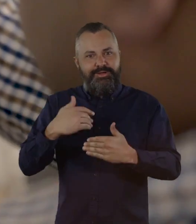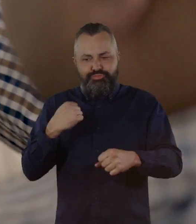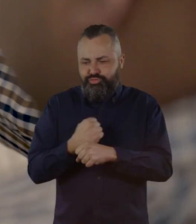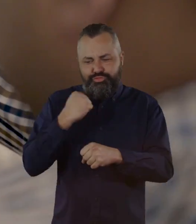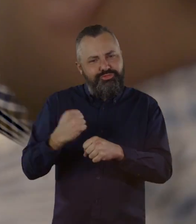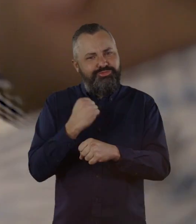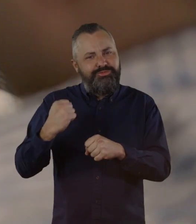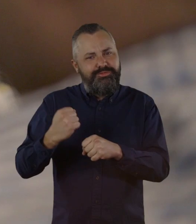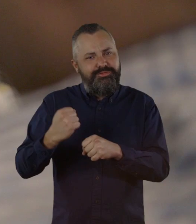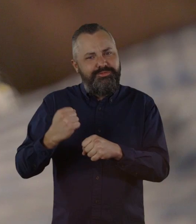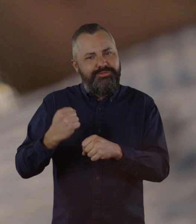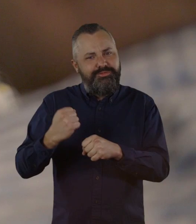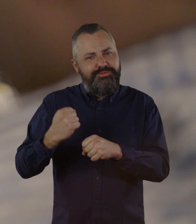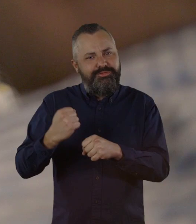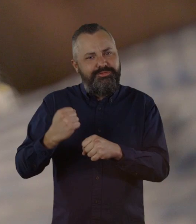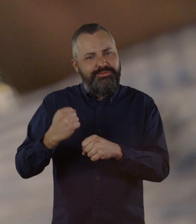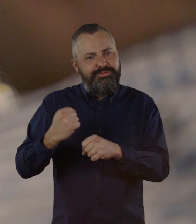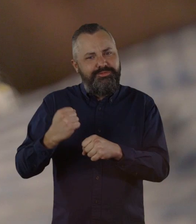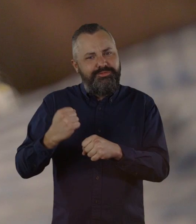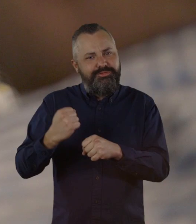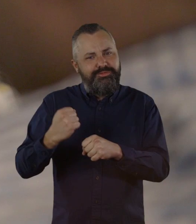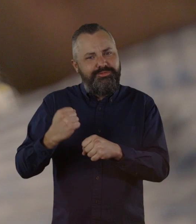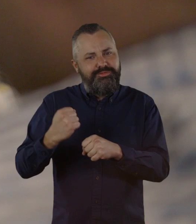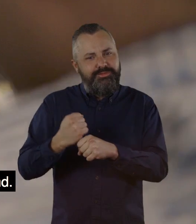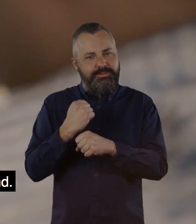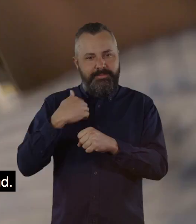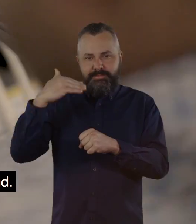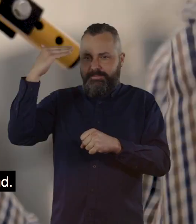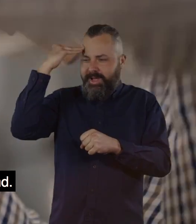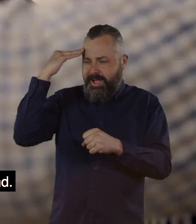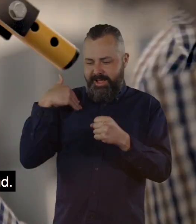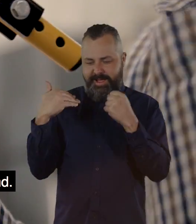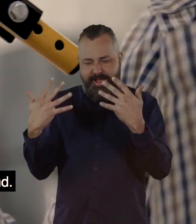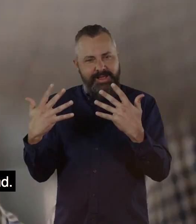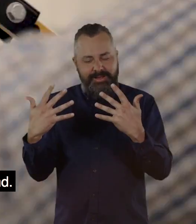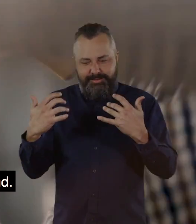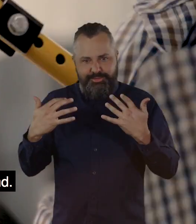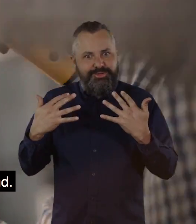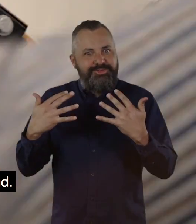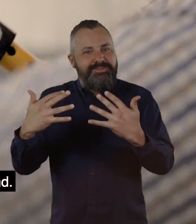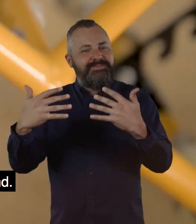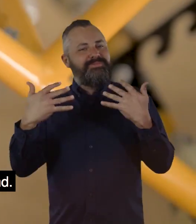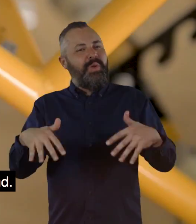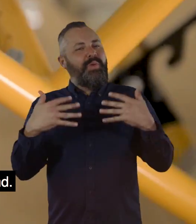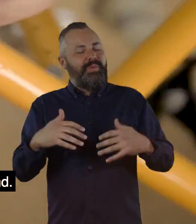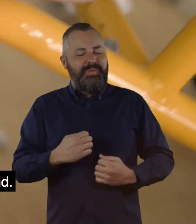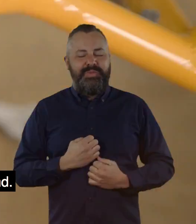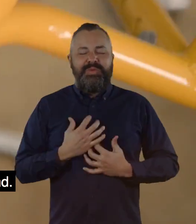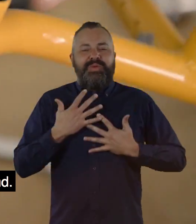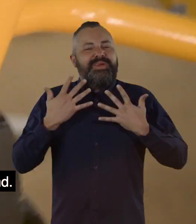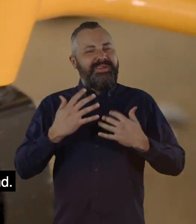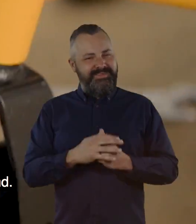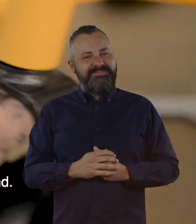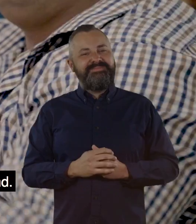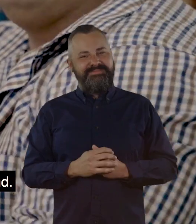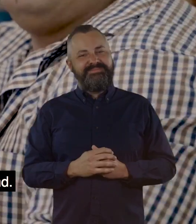uses a drill press and smiles as he fits a wheel to a wheelchair. It certainly bring me joy using my hands and my mind.